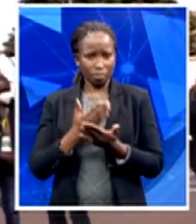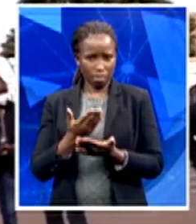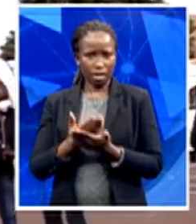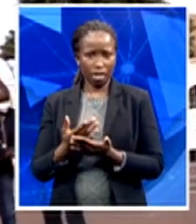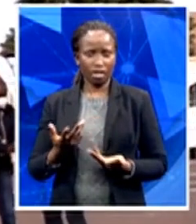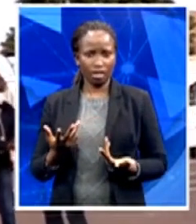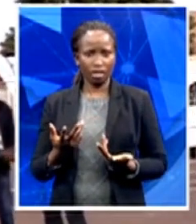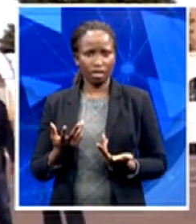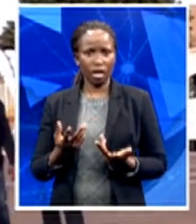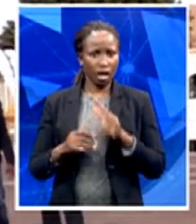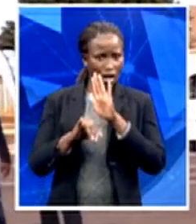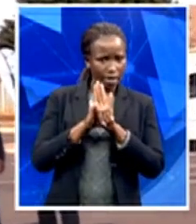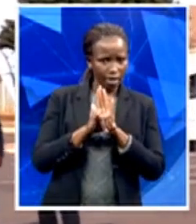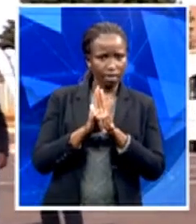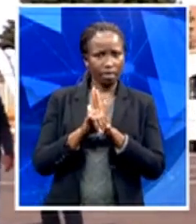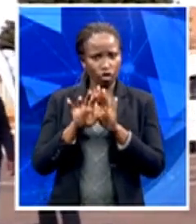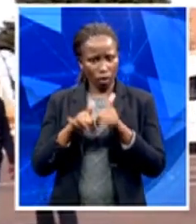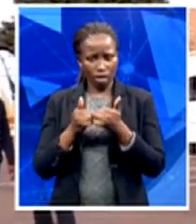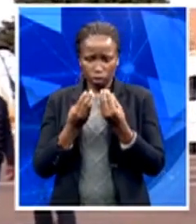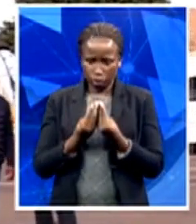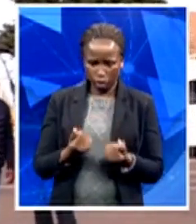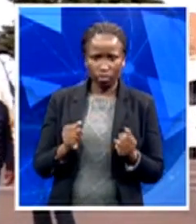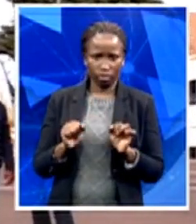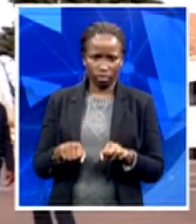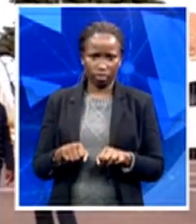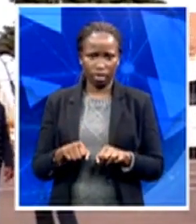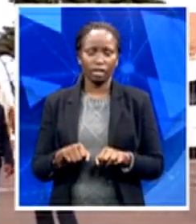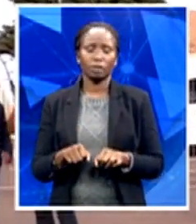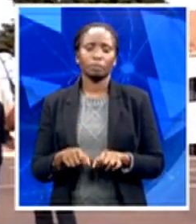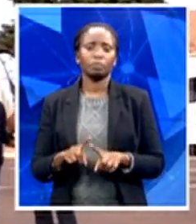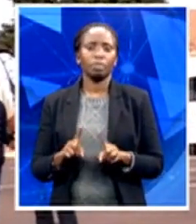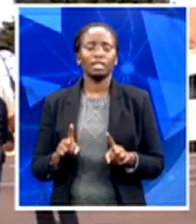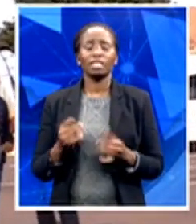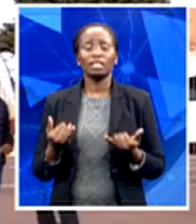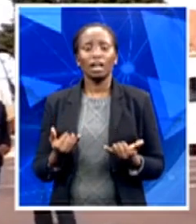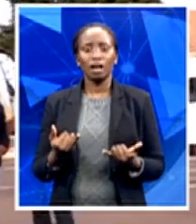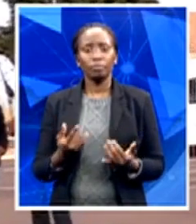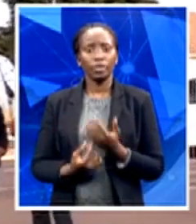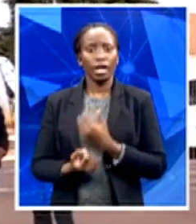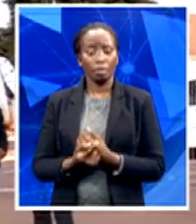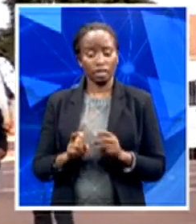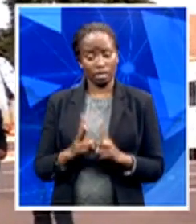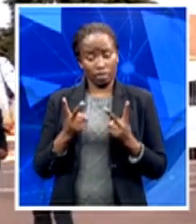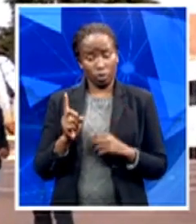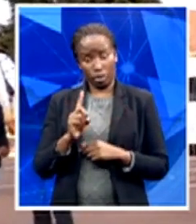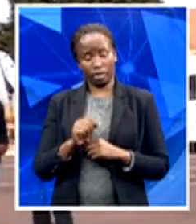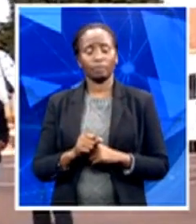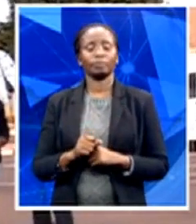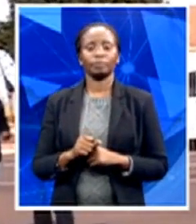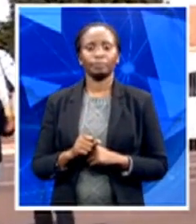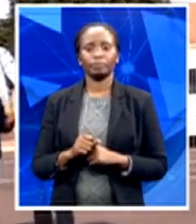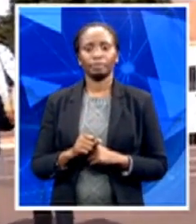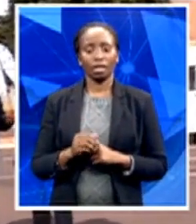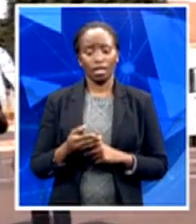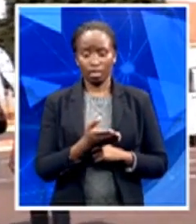challenges. All what is happening, which is different now, is that they have a society and a democratic